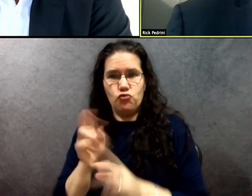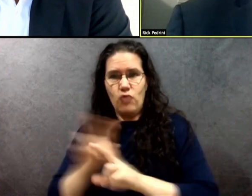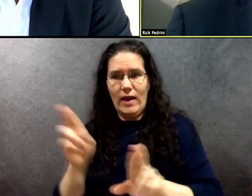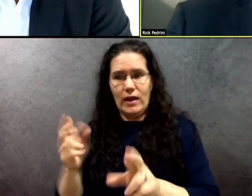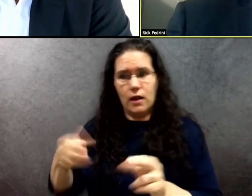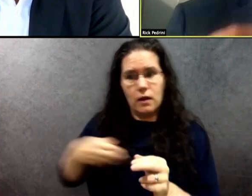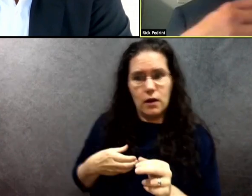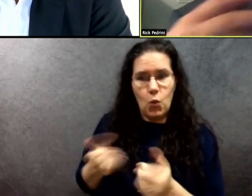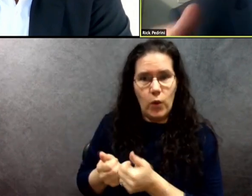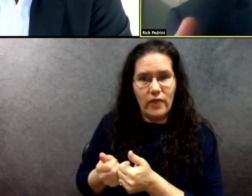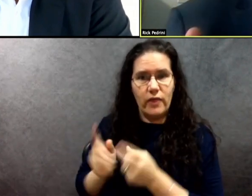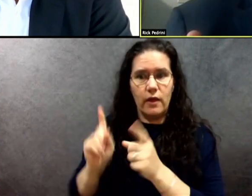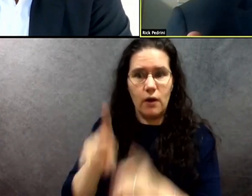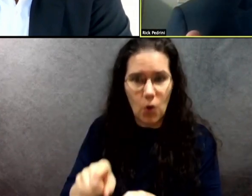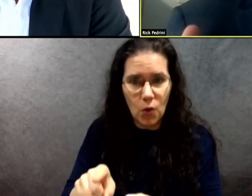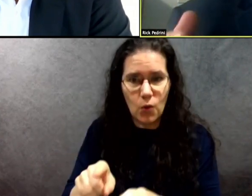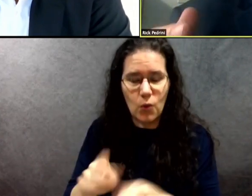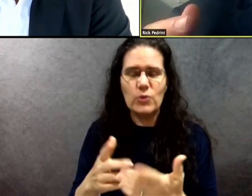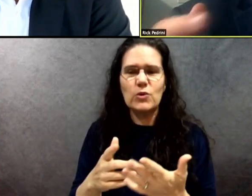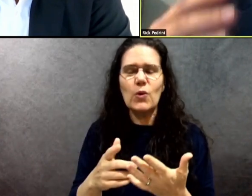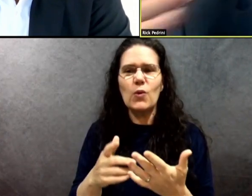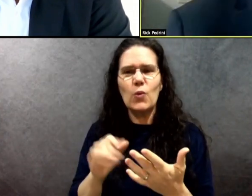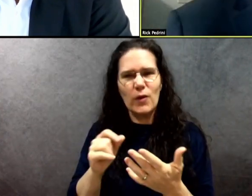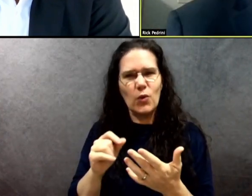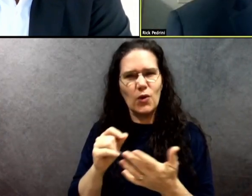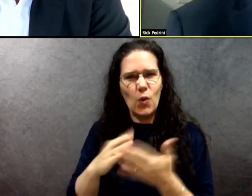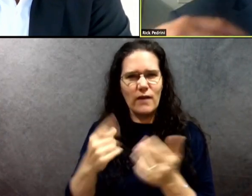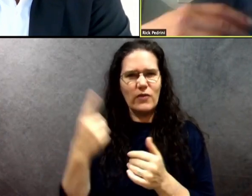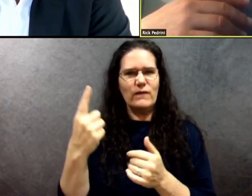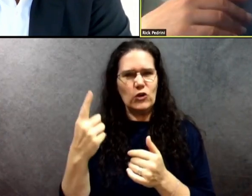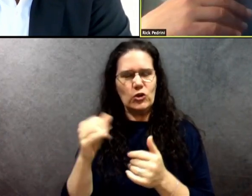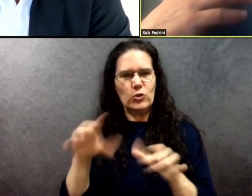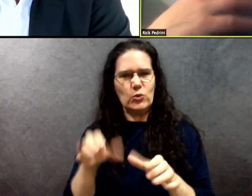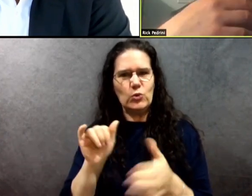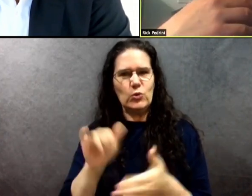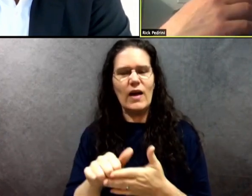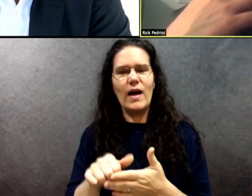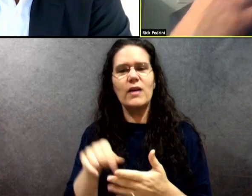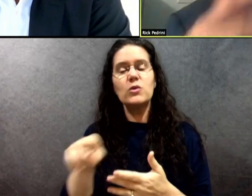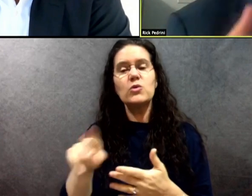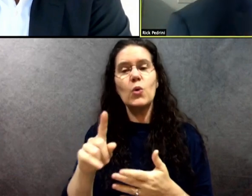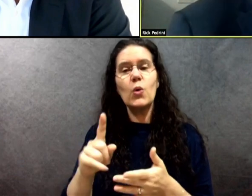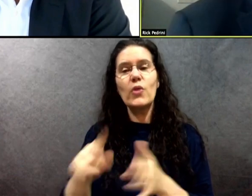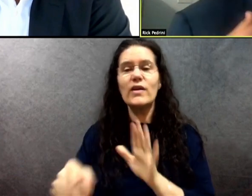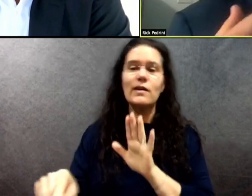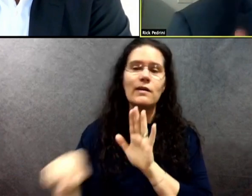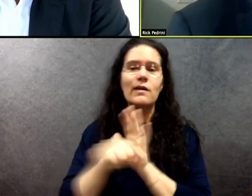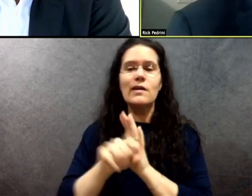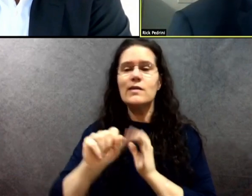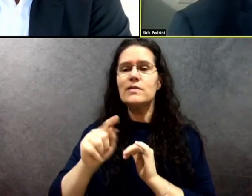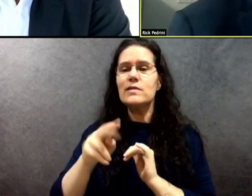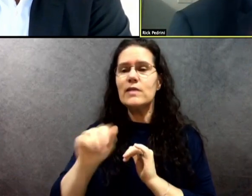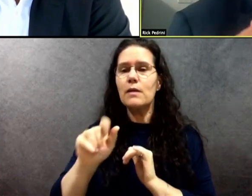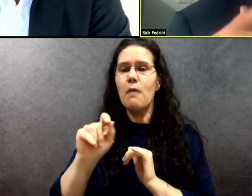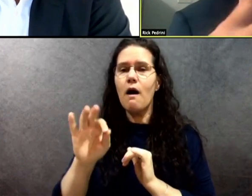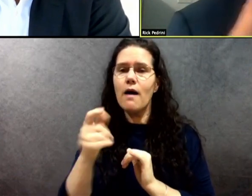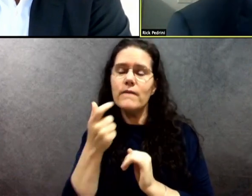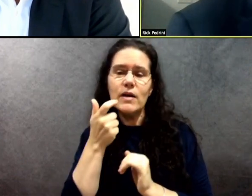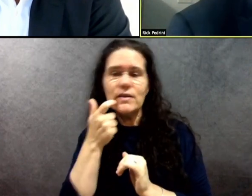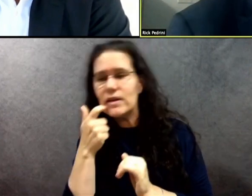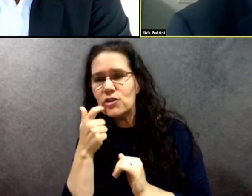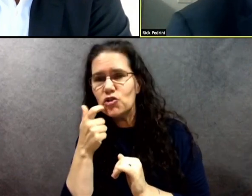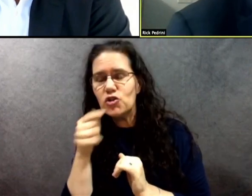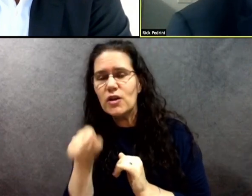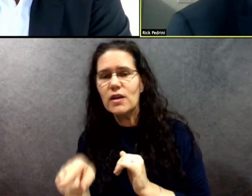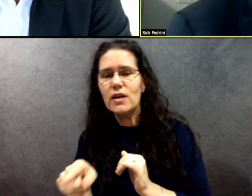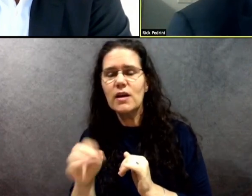We've moved beyond that stigma of addiction to where we were recognizing officers for life saving awards when